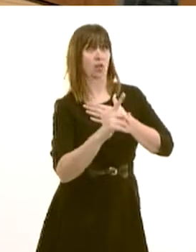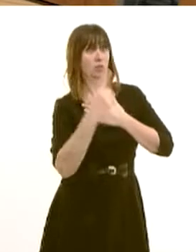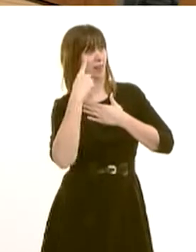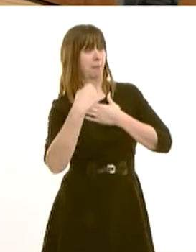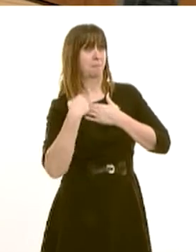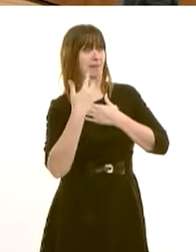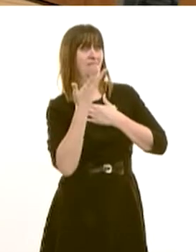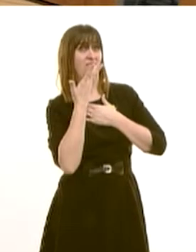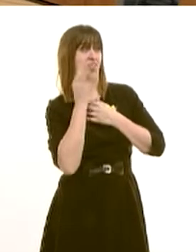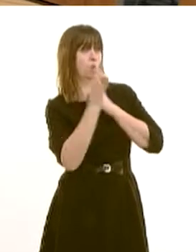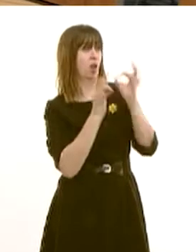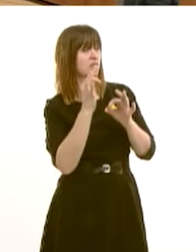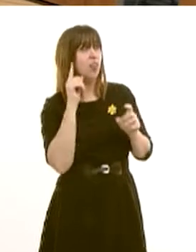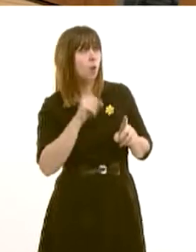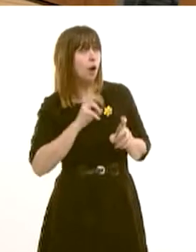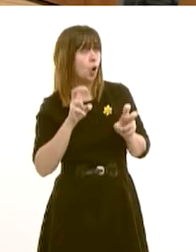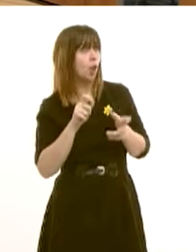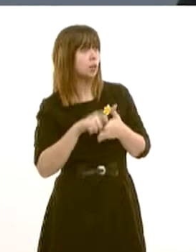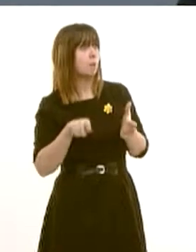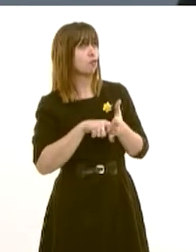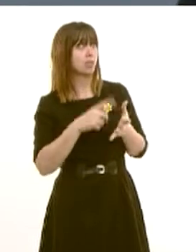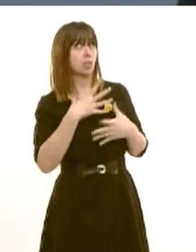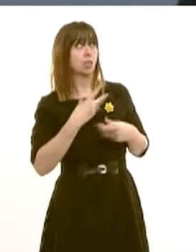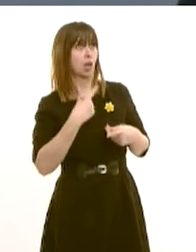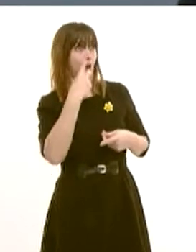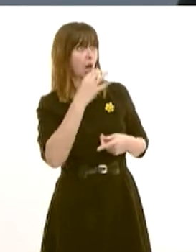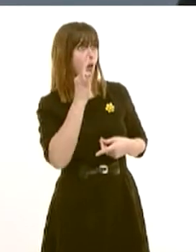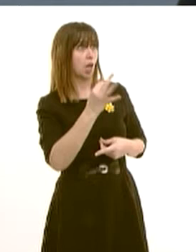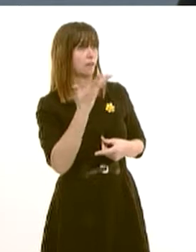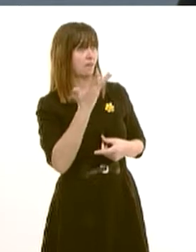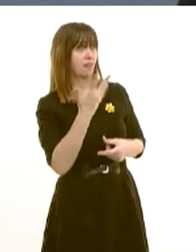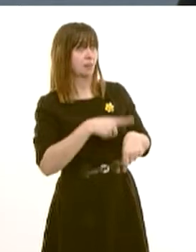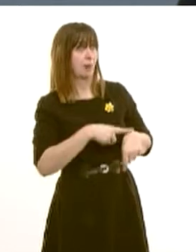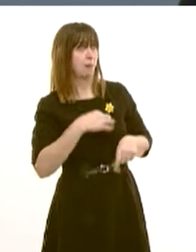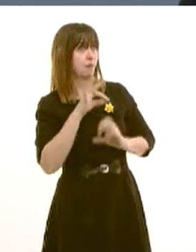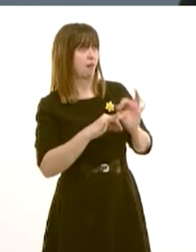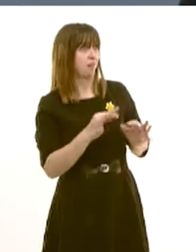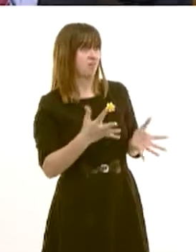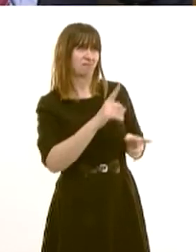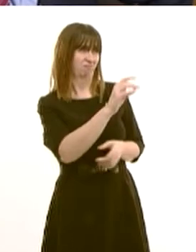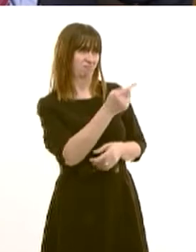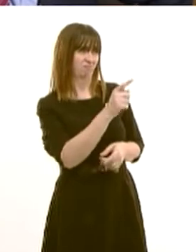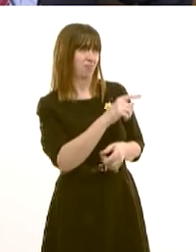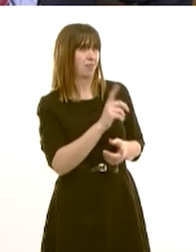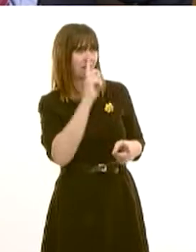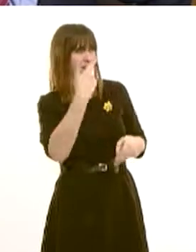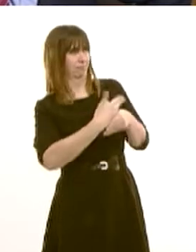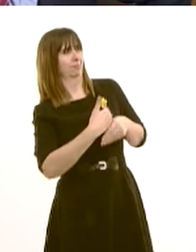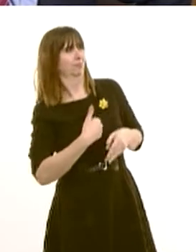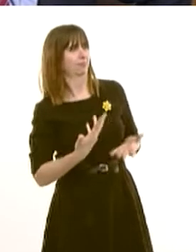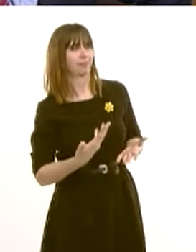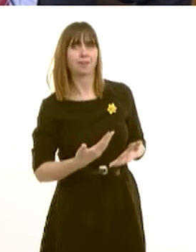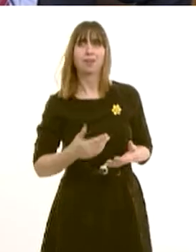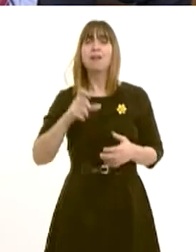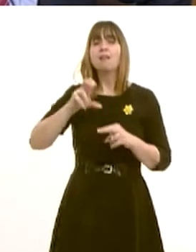had five questions this afternoon. I think it's called democracy, first minister. I appreciate it's not much of that in the Labour Party. The Cardiff and Vale